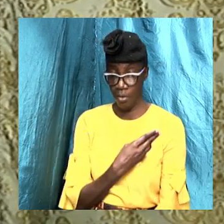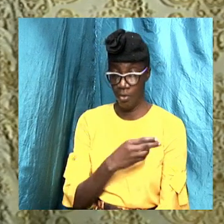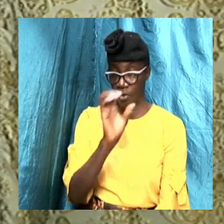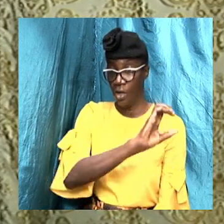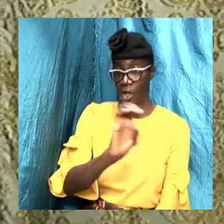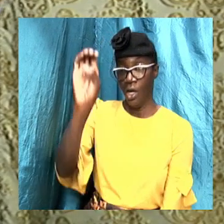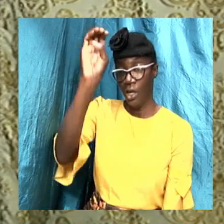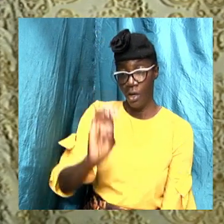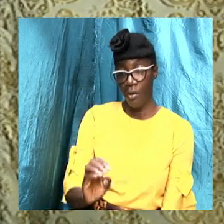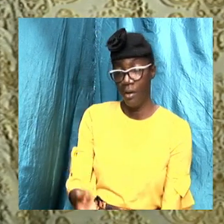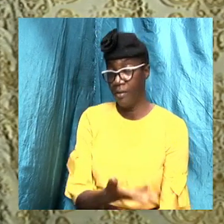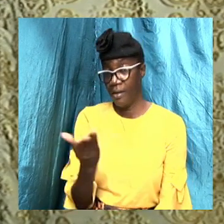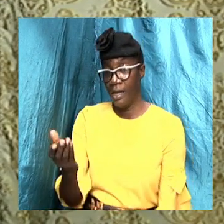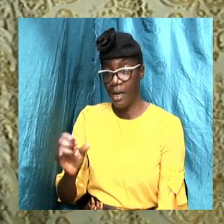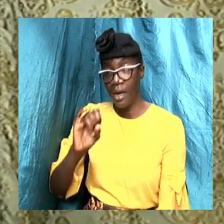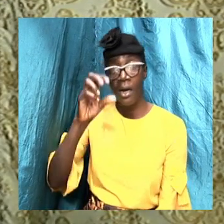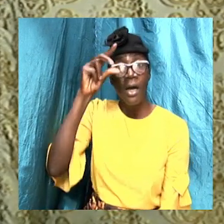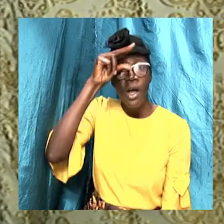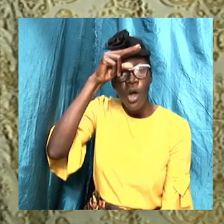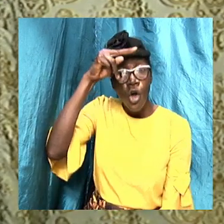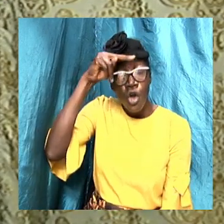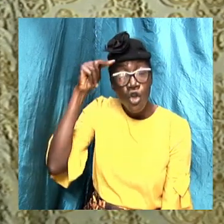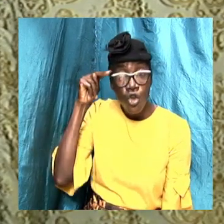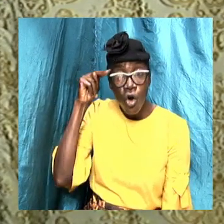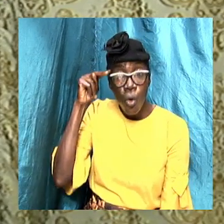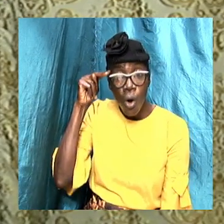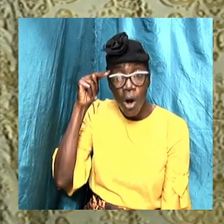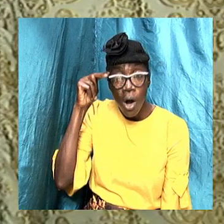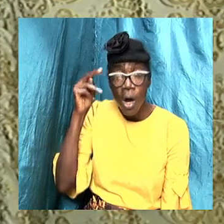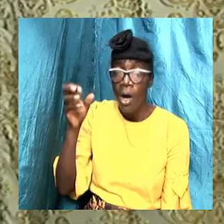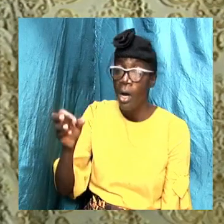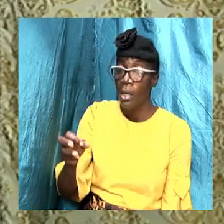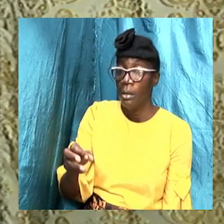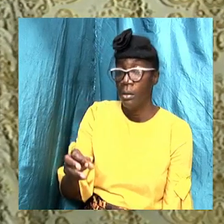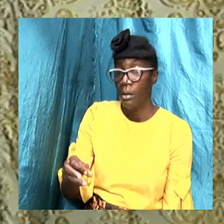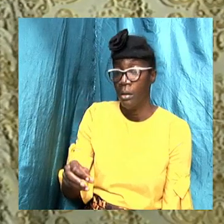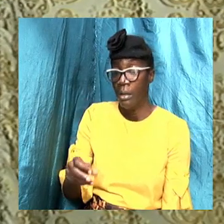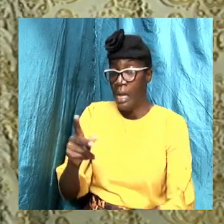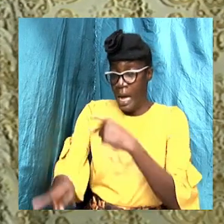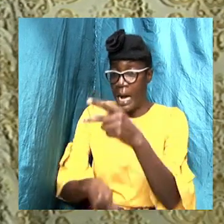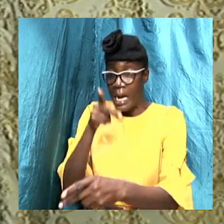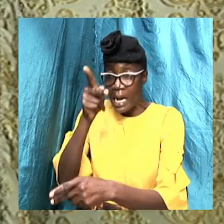Noah, Noah, the just, that preached the Christ. Noah was a type of Christ.